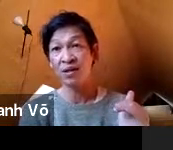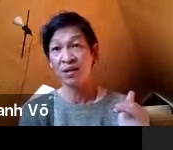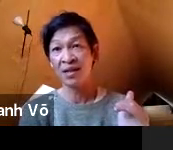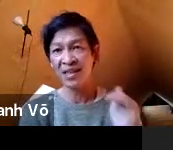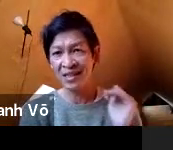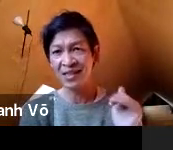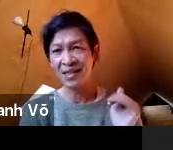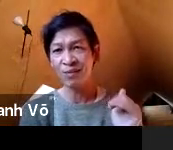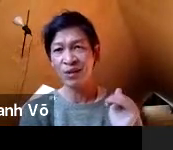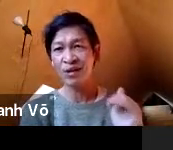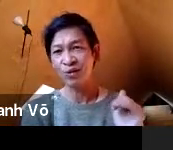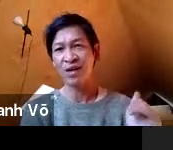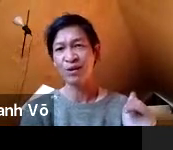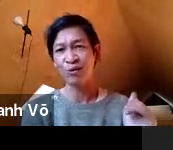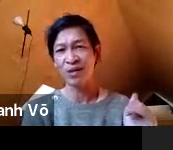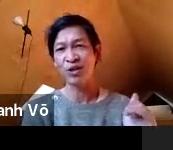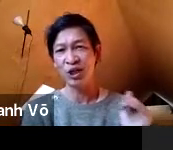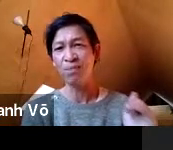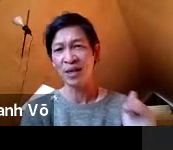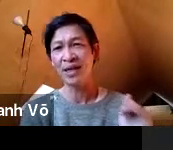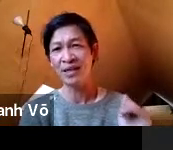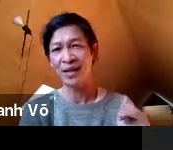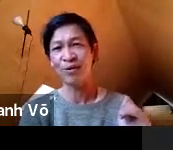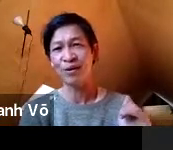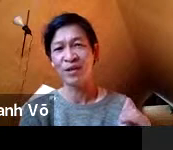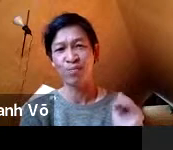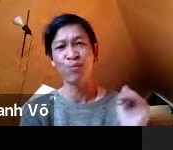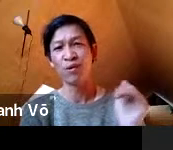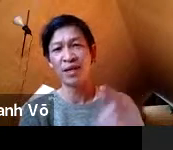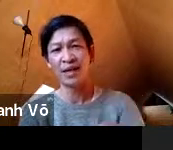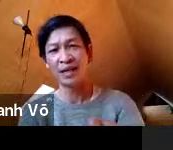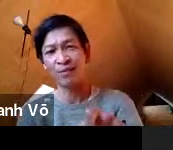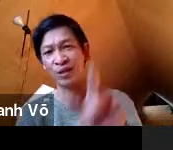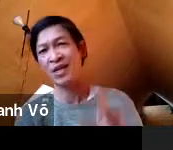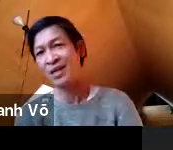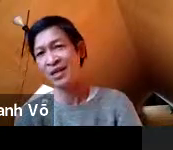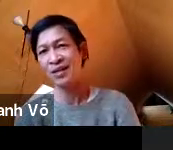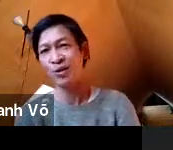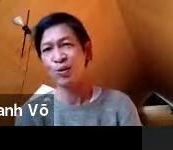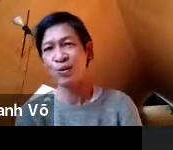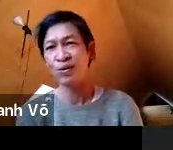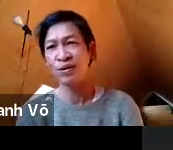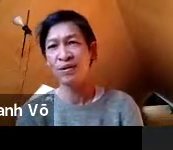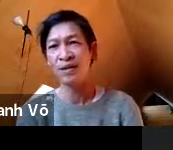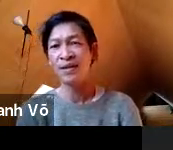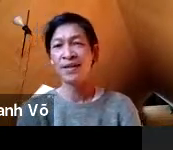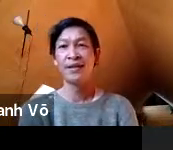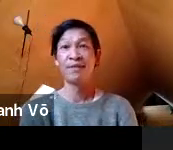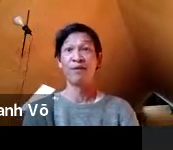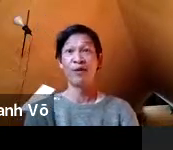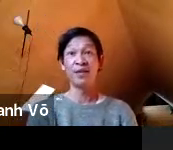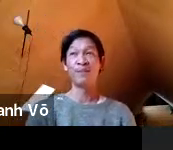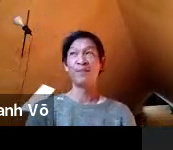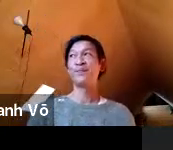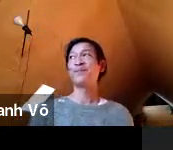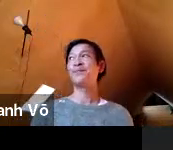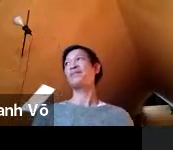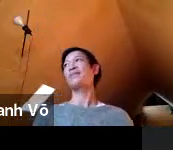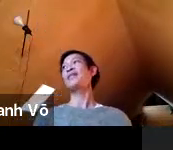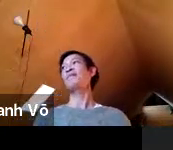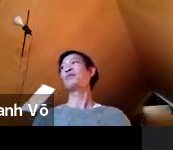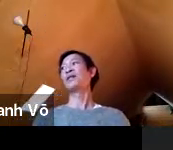things together. Instead, there was like trying to get cheap paintings out of this poor lady that was 90 years old for free.